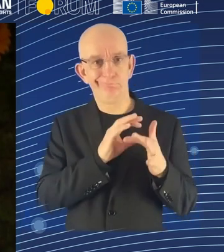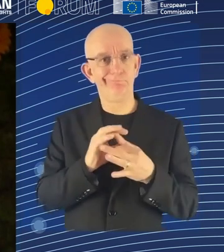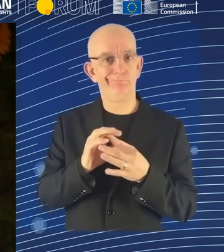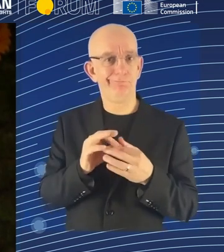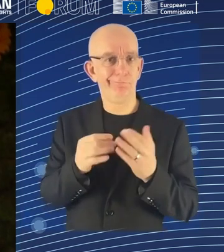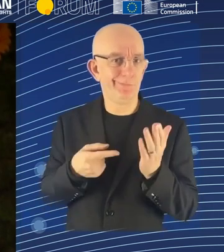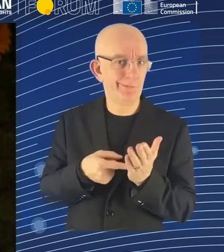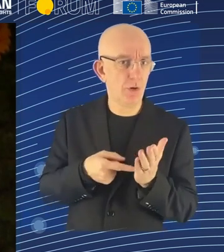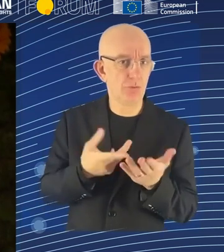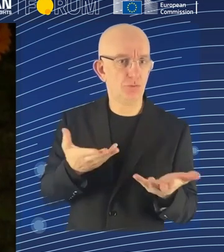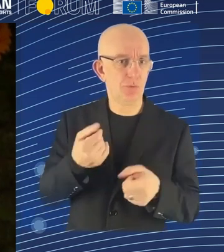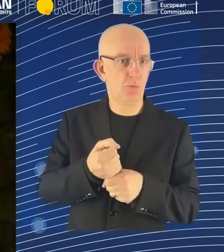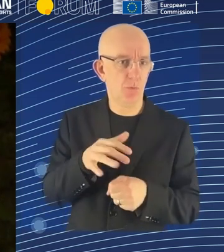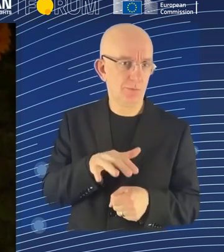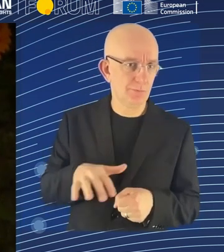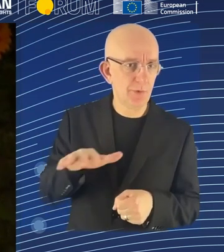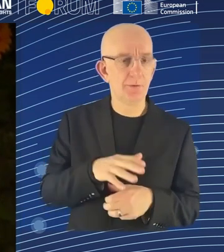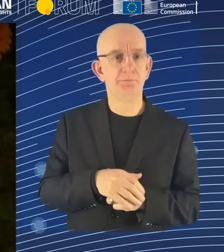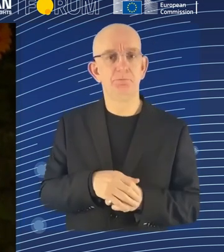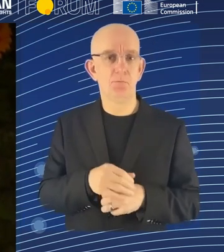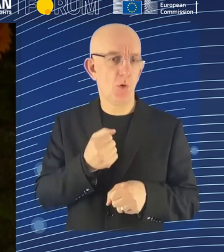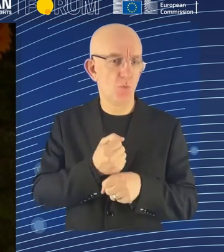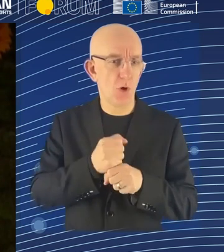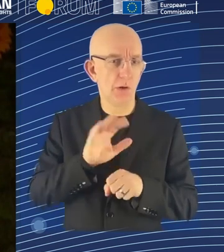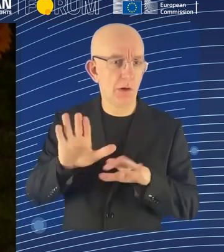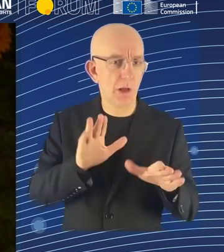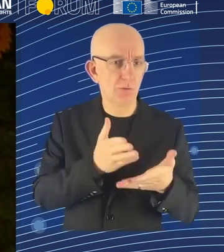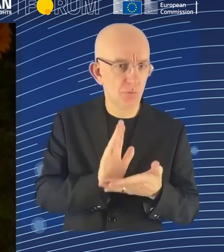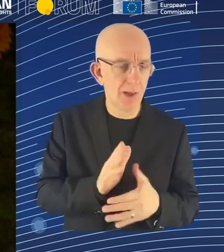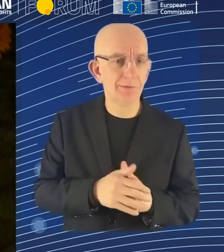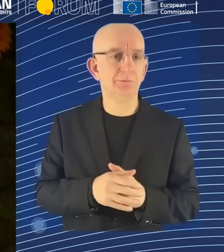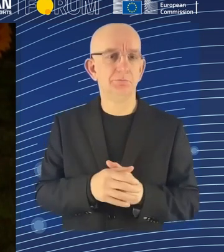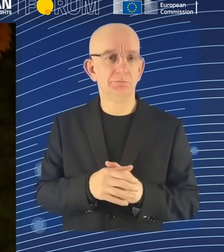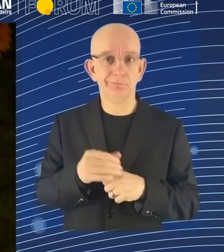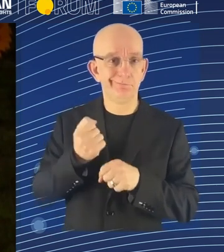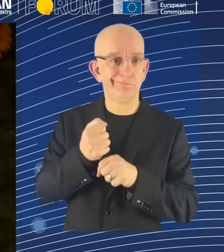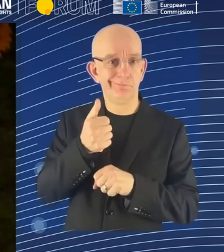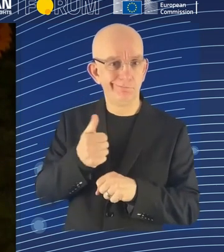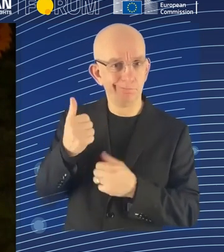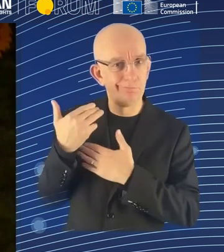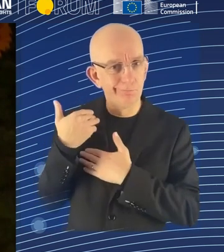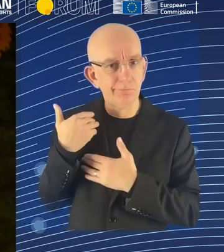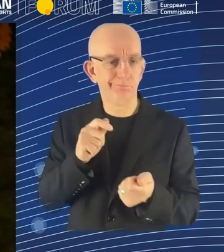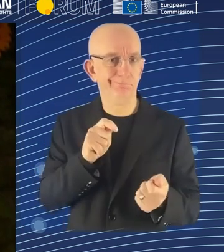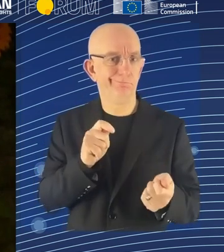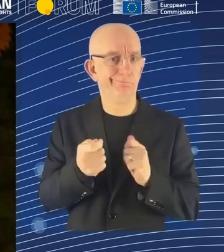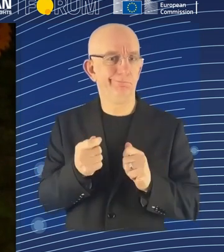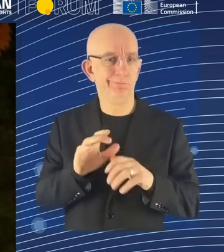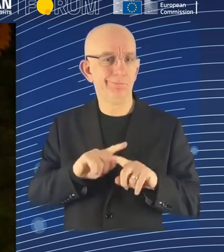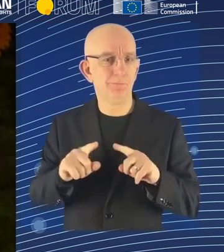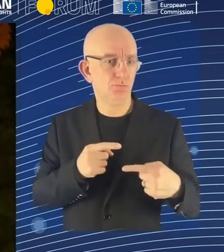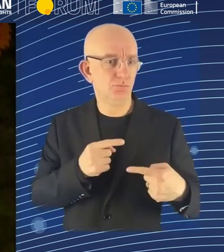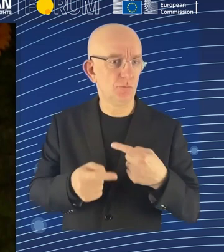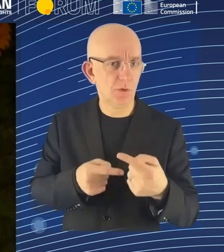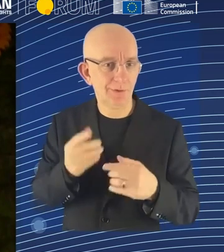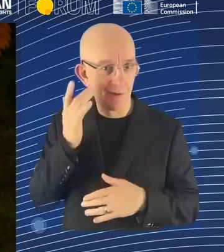stakeholders, unions, immigrant worker centers, privacy experts, employment and labor lawyers, and